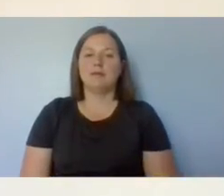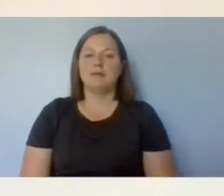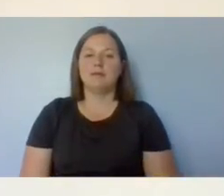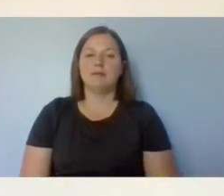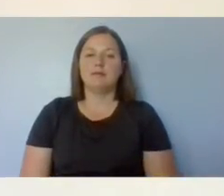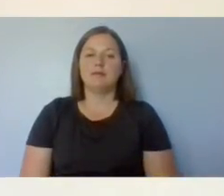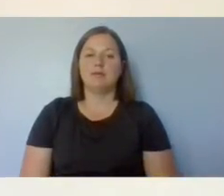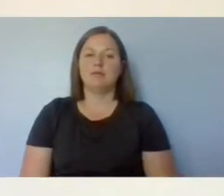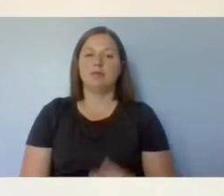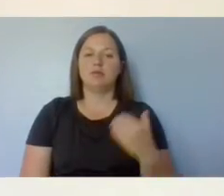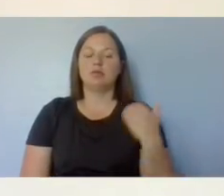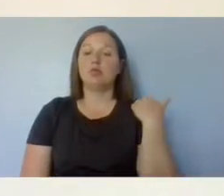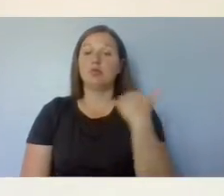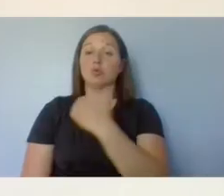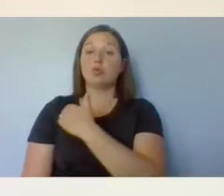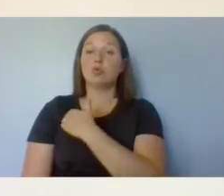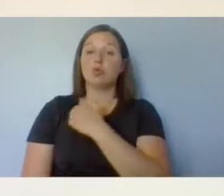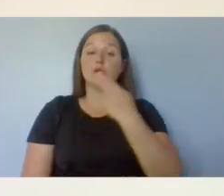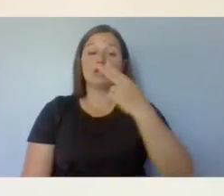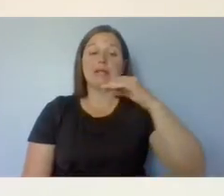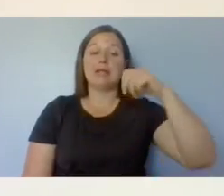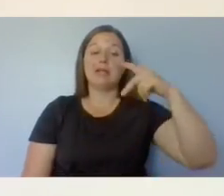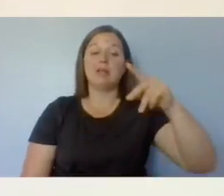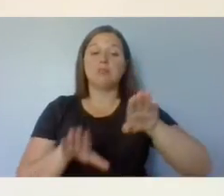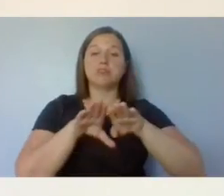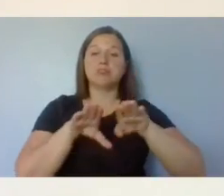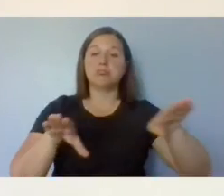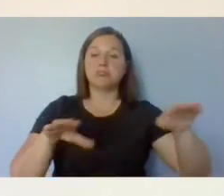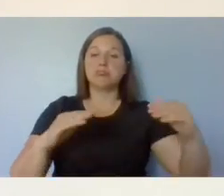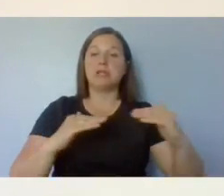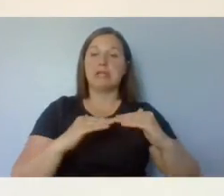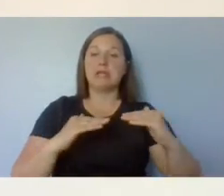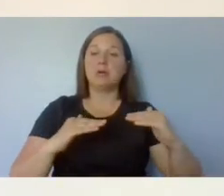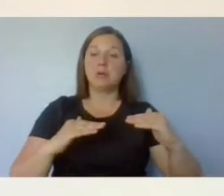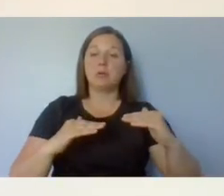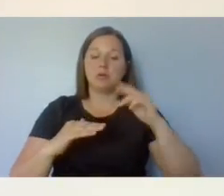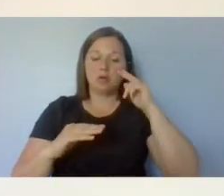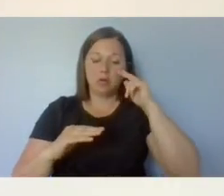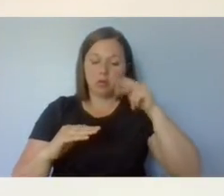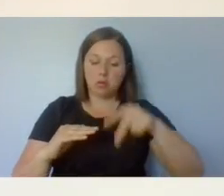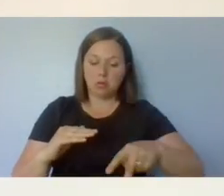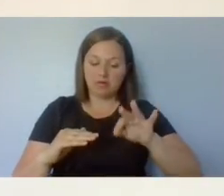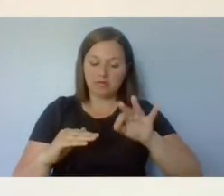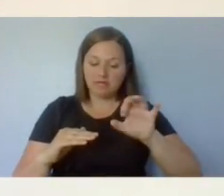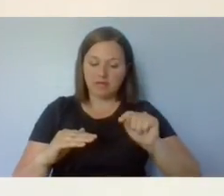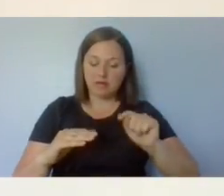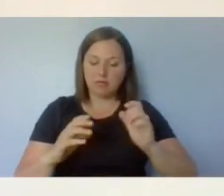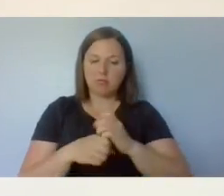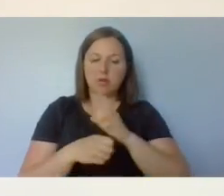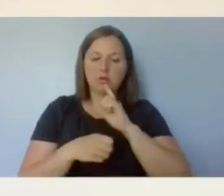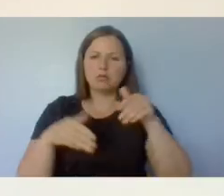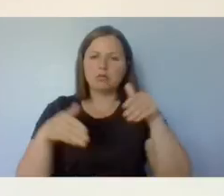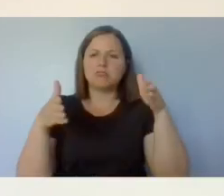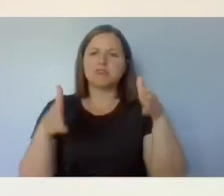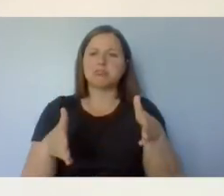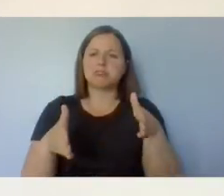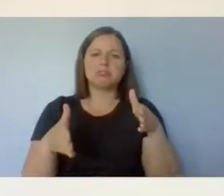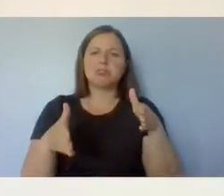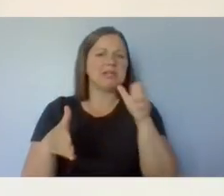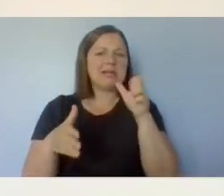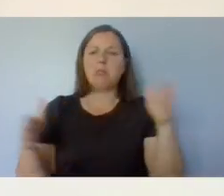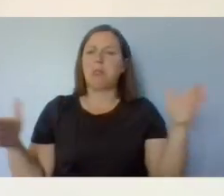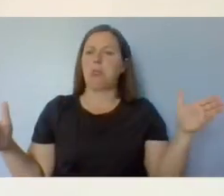your shoulders and hips almost in line. Look down on your feet and have your feet hip-width distance apart.